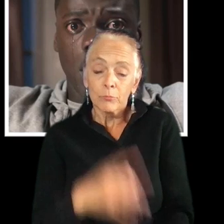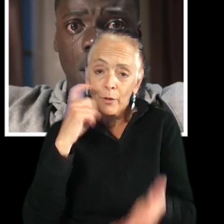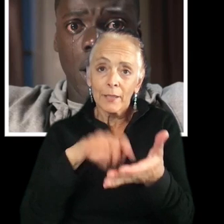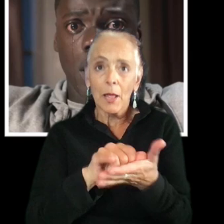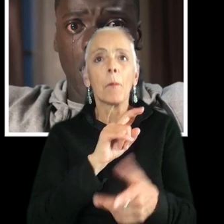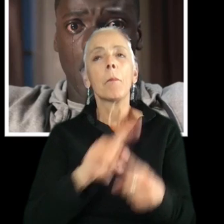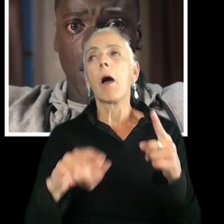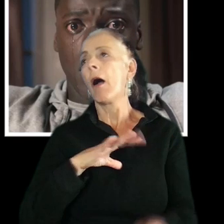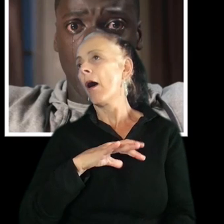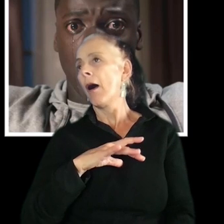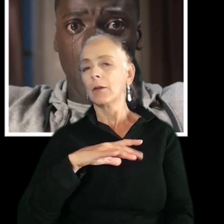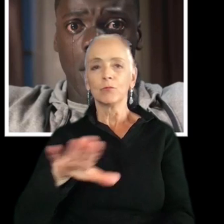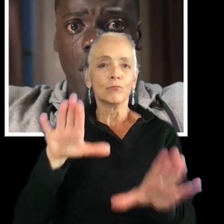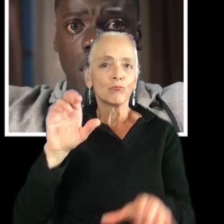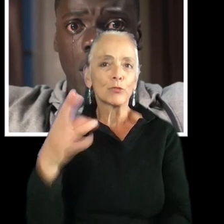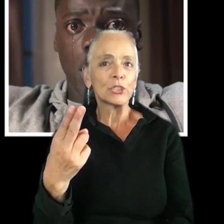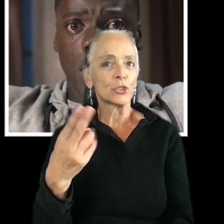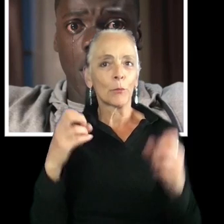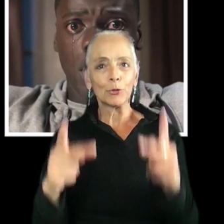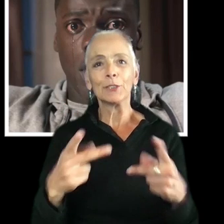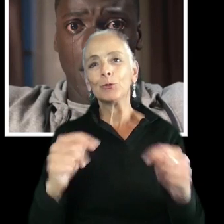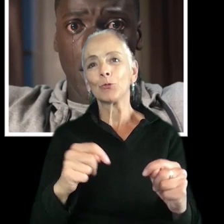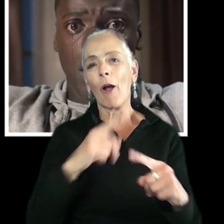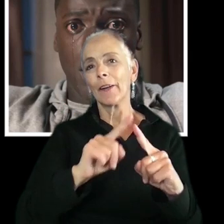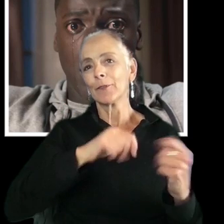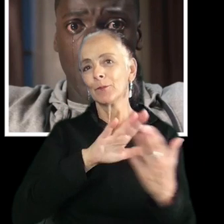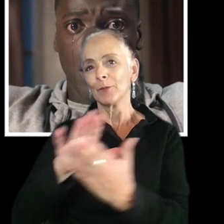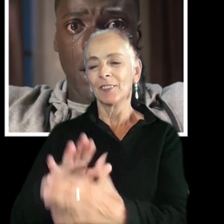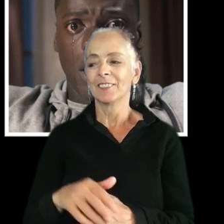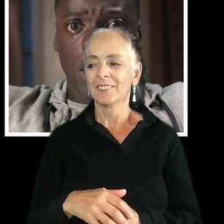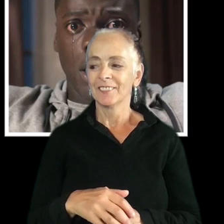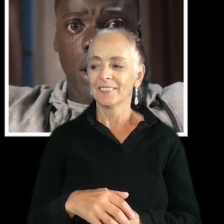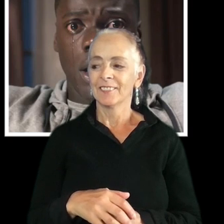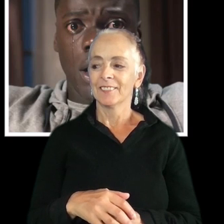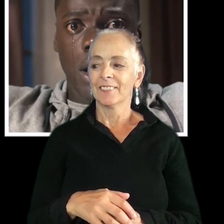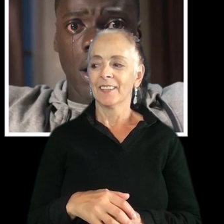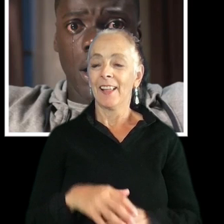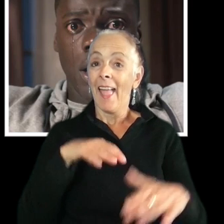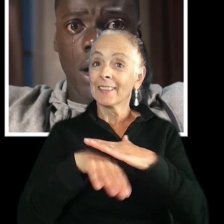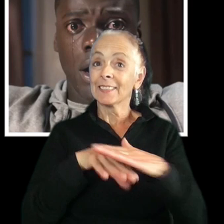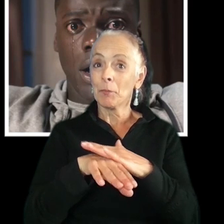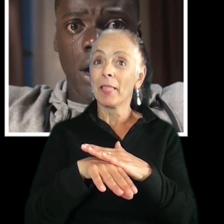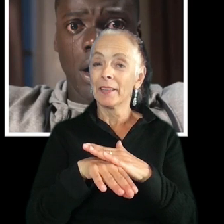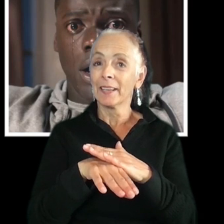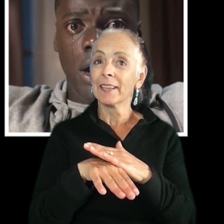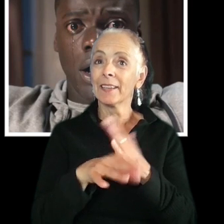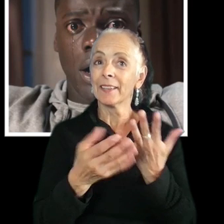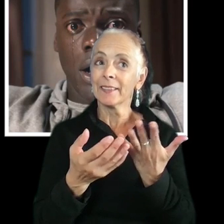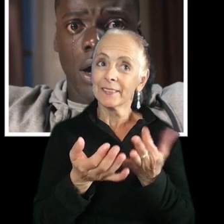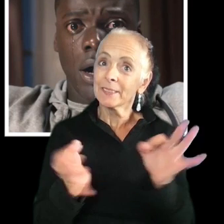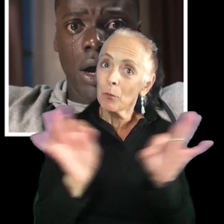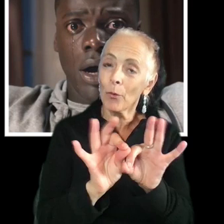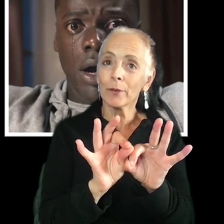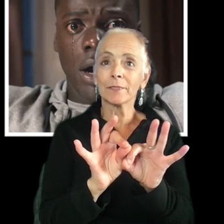opportunity to try different approaches, because, you know, uh, this is where accessibility comes into play, and it is one of the perfect